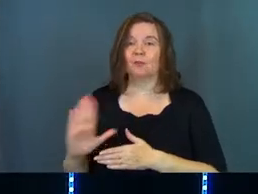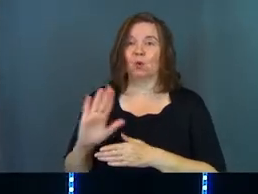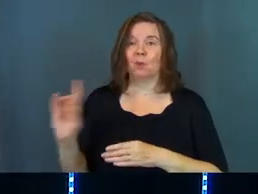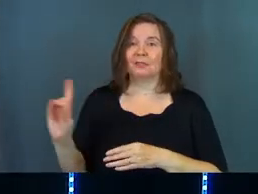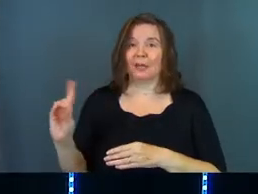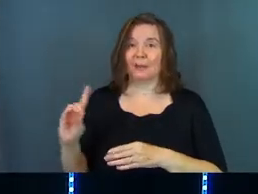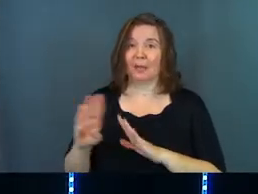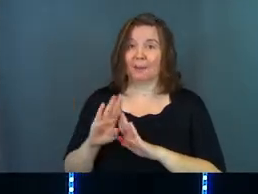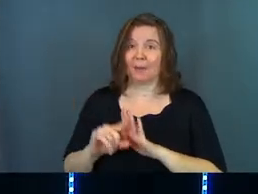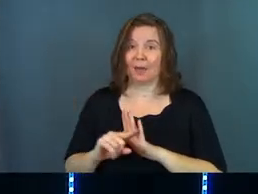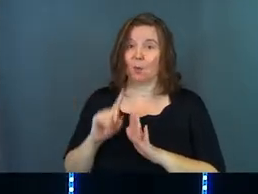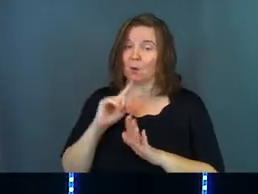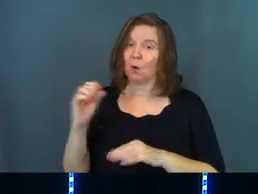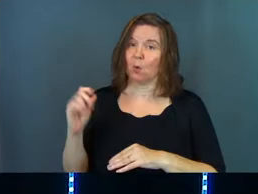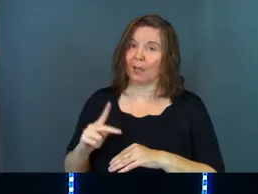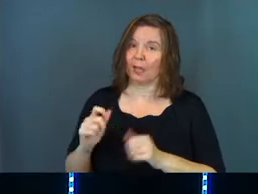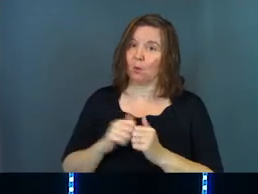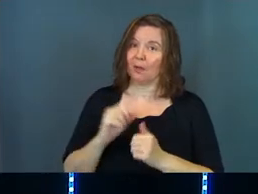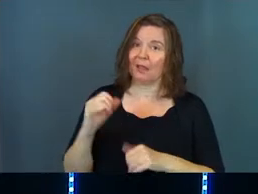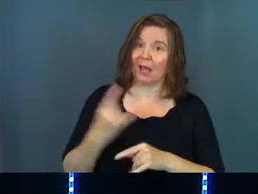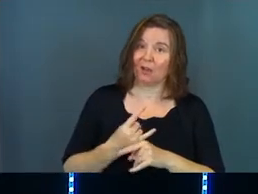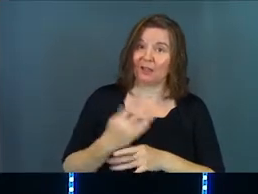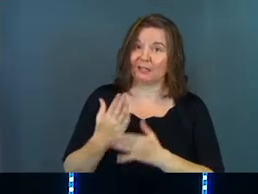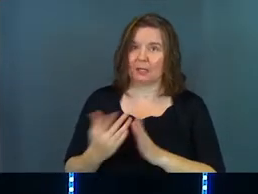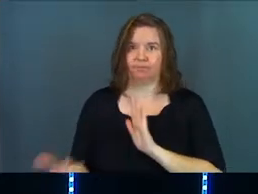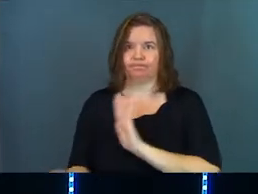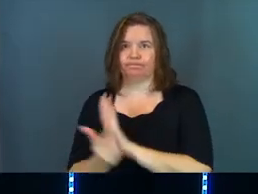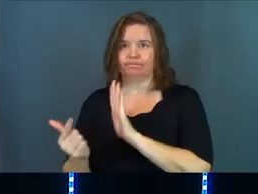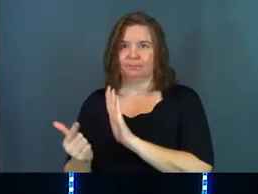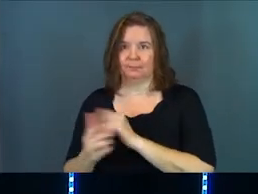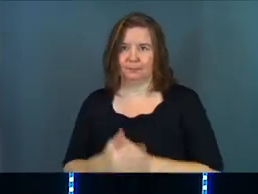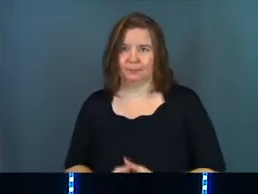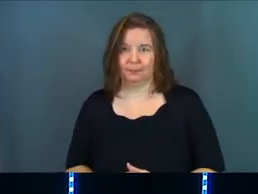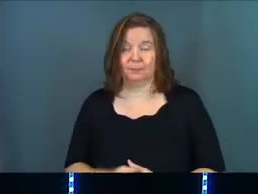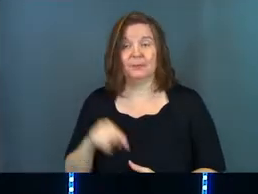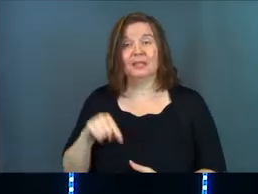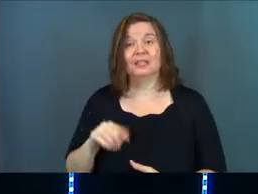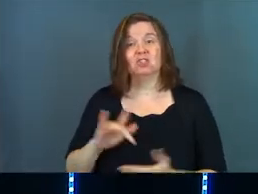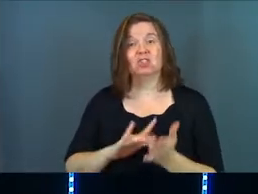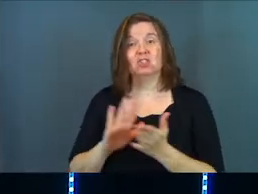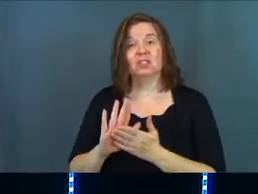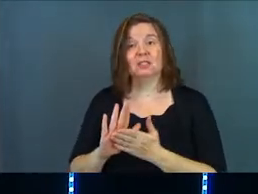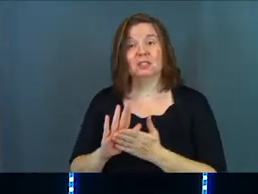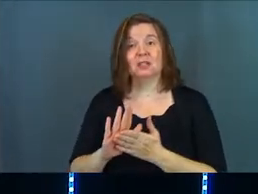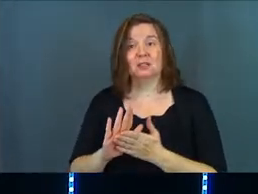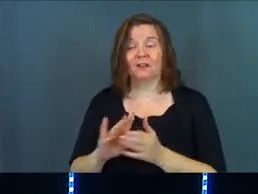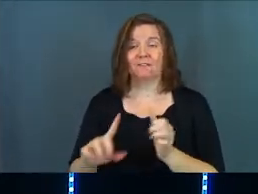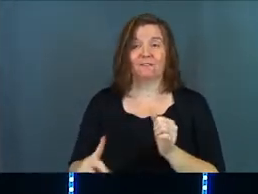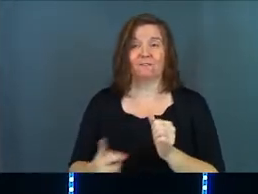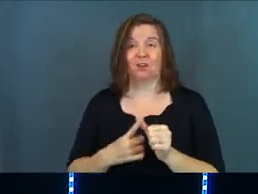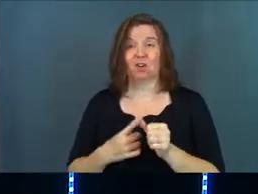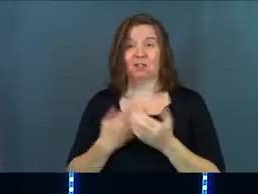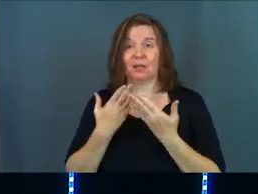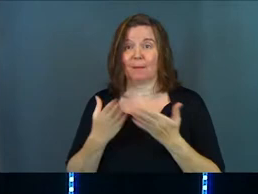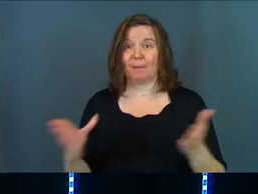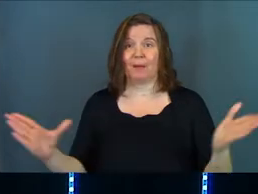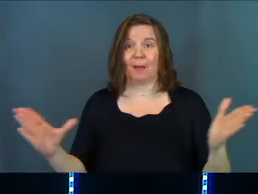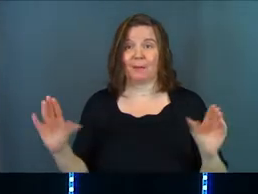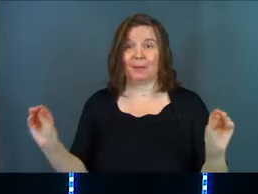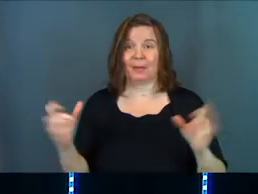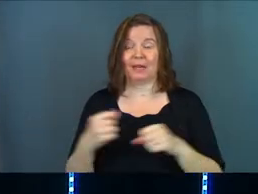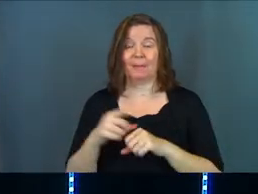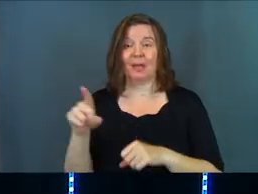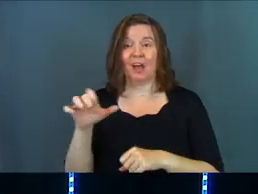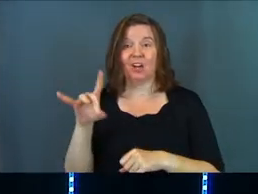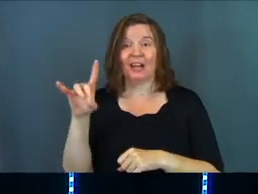your denominational backgrounds were okay with alcohol, and some of them weren't. This is Jesus' very first public miracle, and he